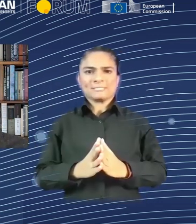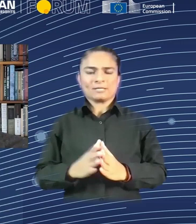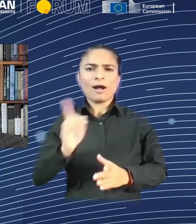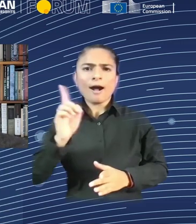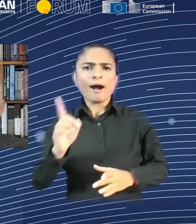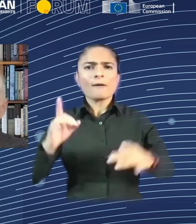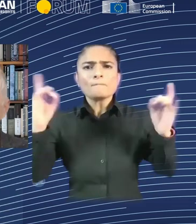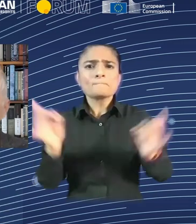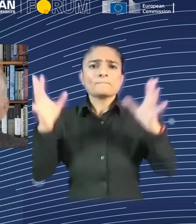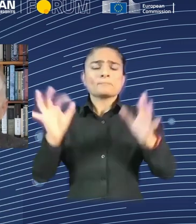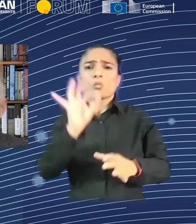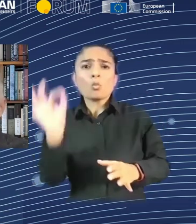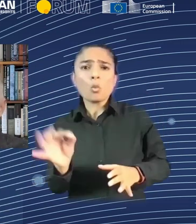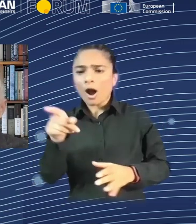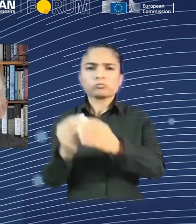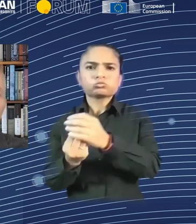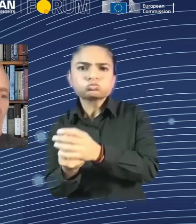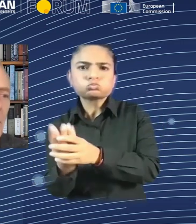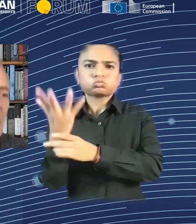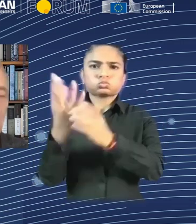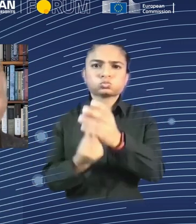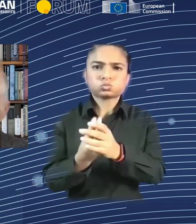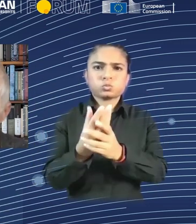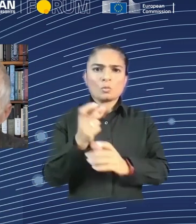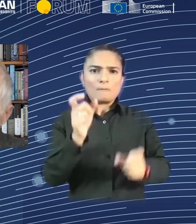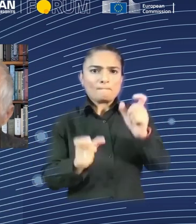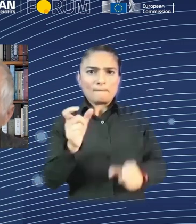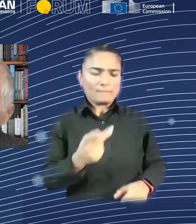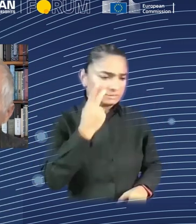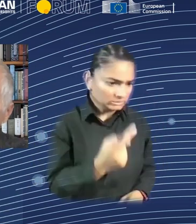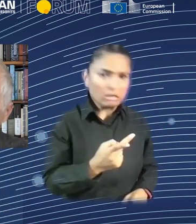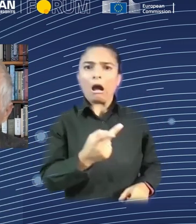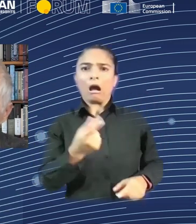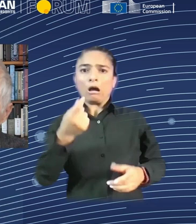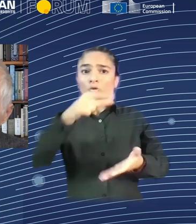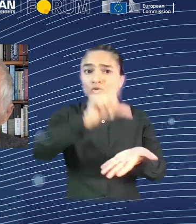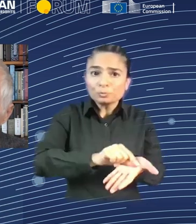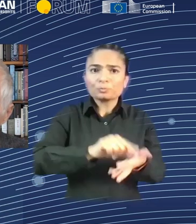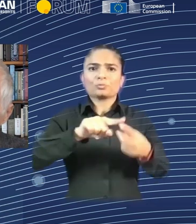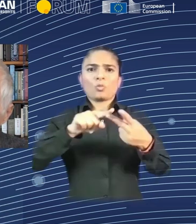when we think about AI, we have to think not about what it's going to